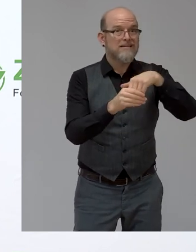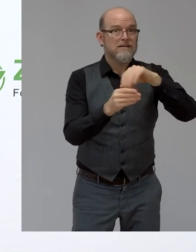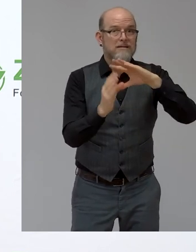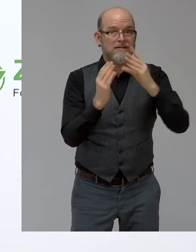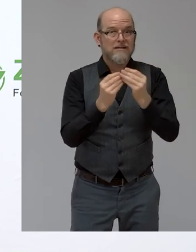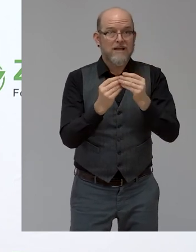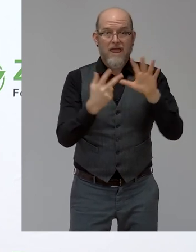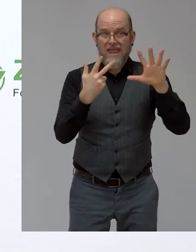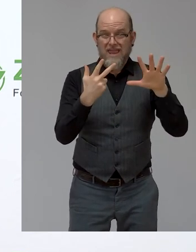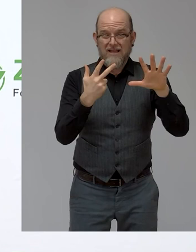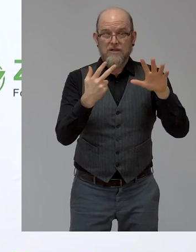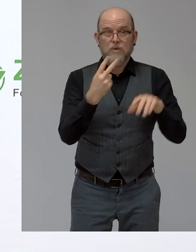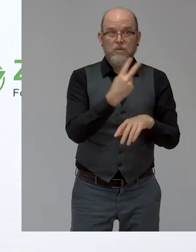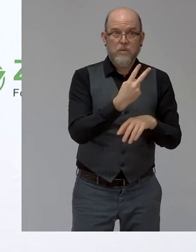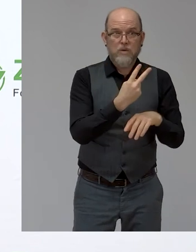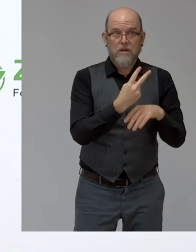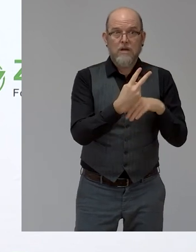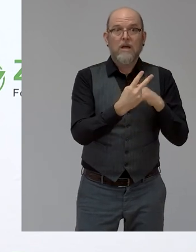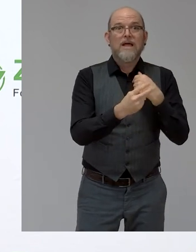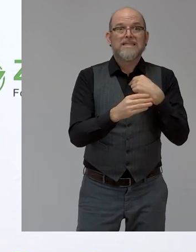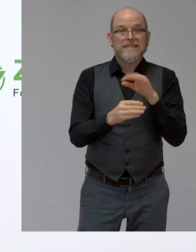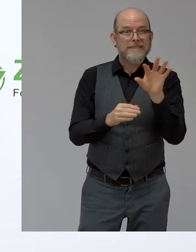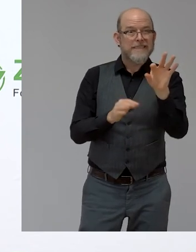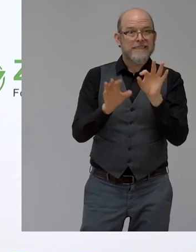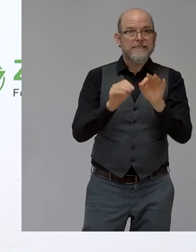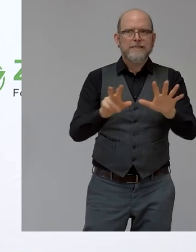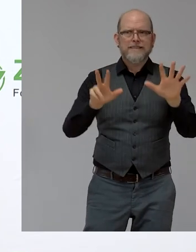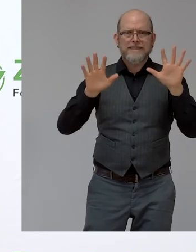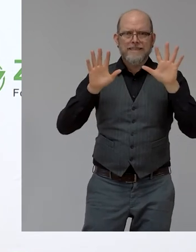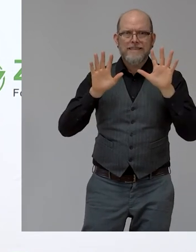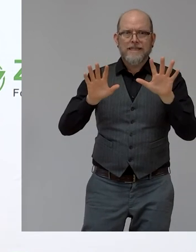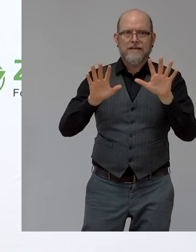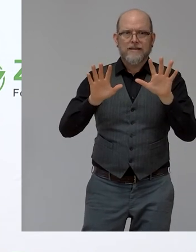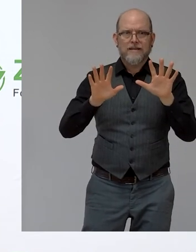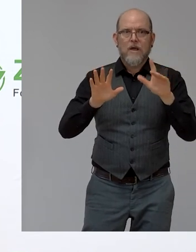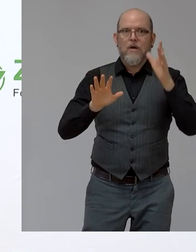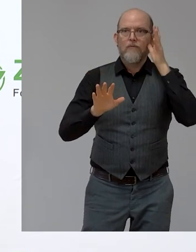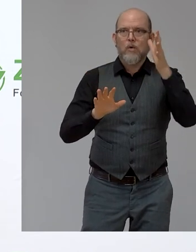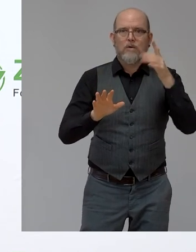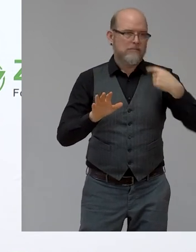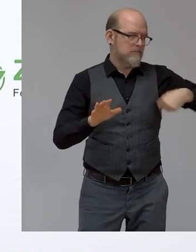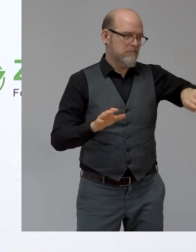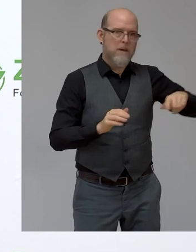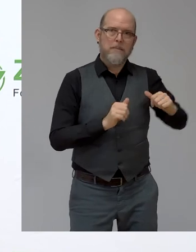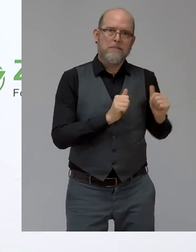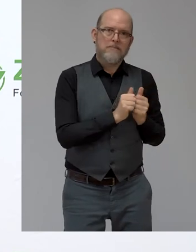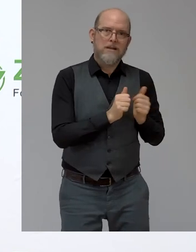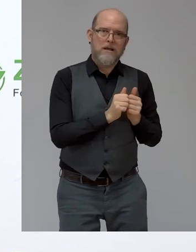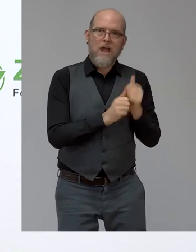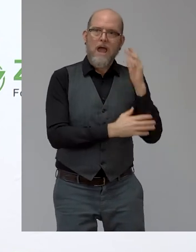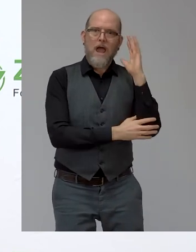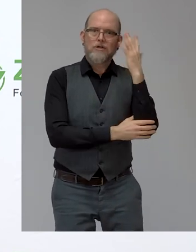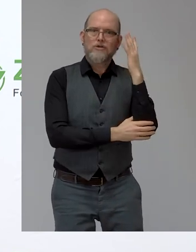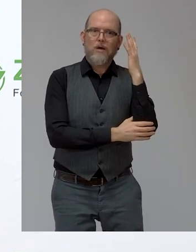our partners from Ashoka and Fundacion Descouperme, we considered the most scalable and innovative and most willing and able